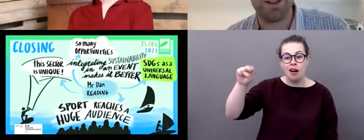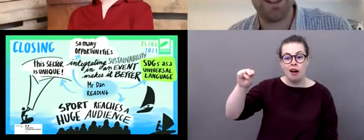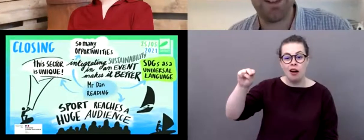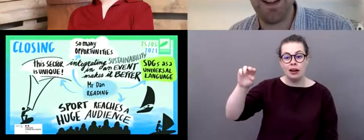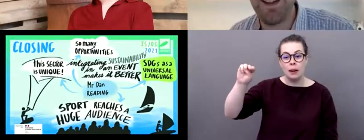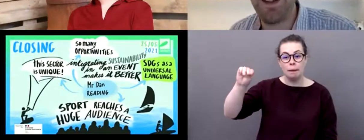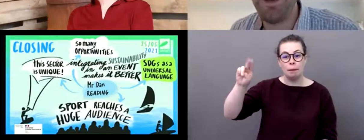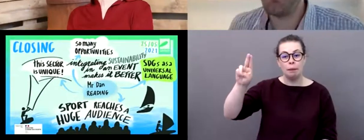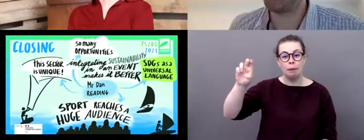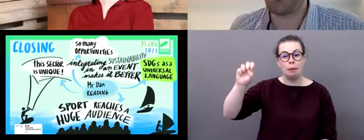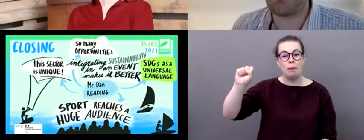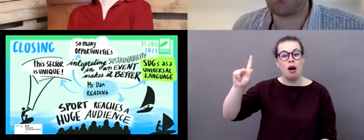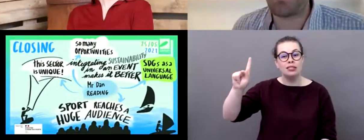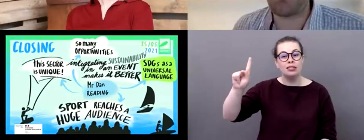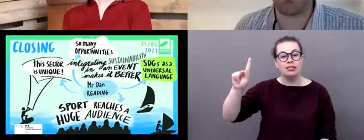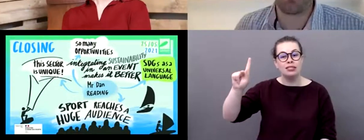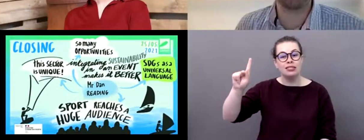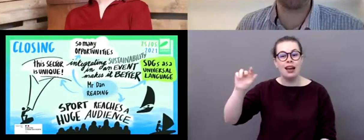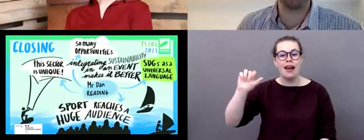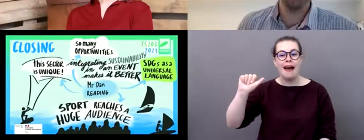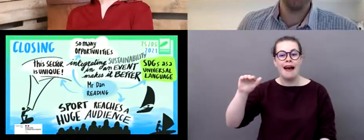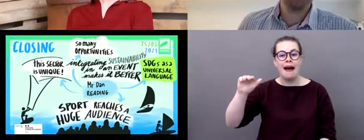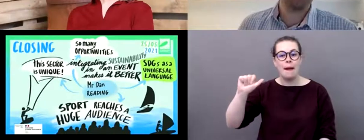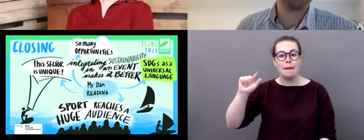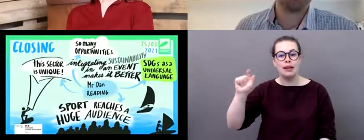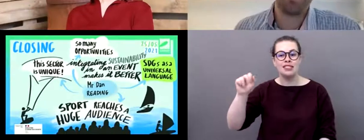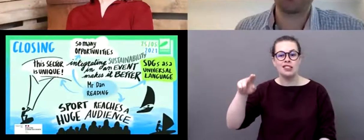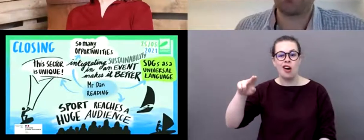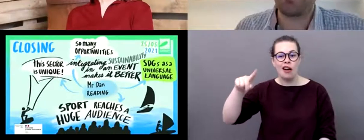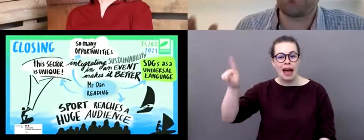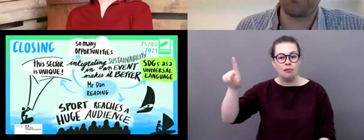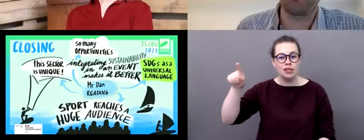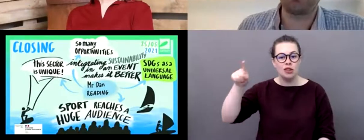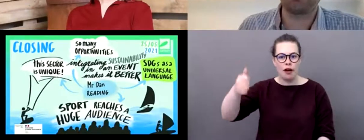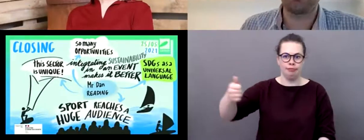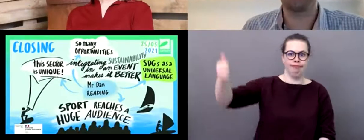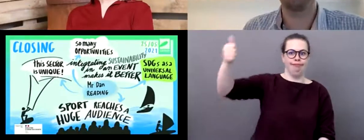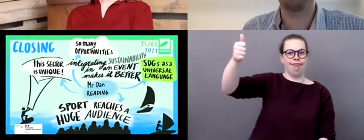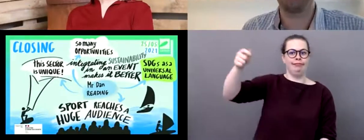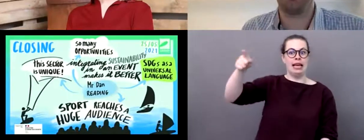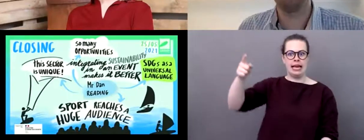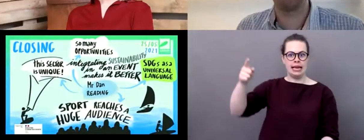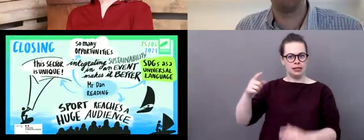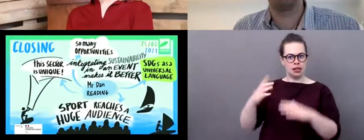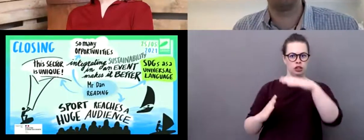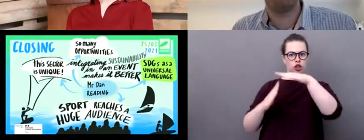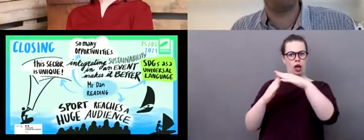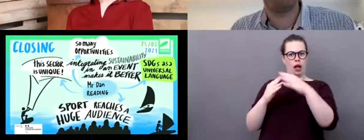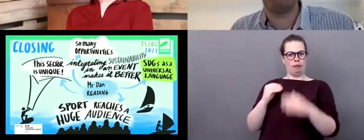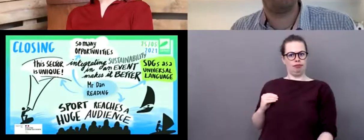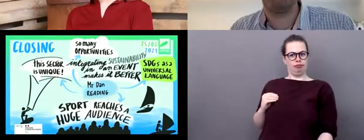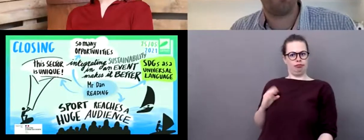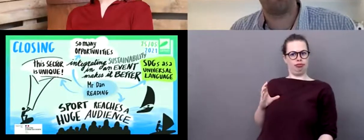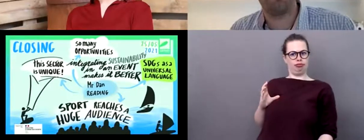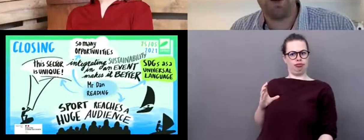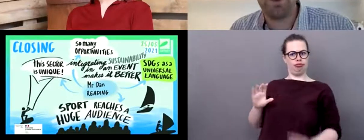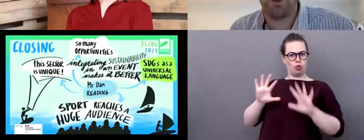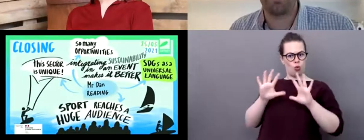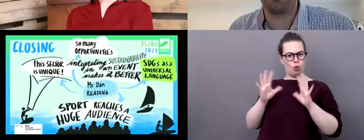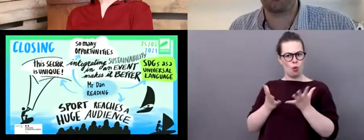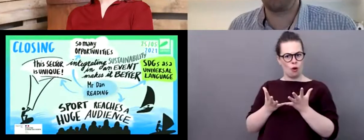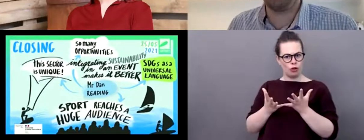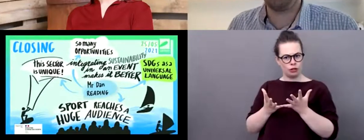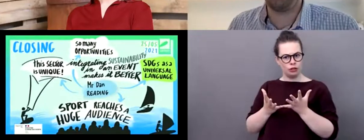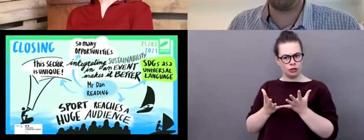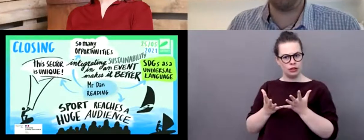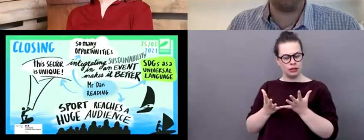aspirations to maybe, maybe get there as well. But, but actually what, what it shows is that, you know, the, the amount of boats that